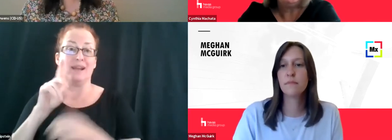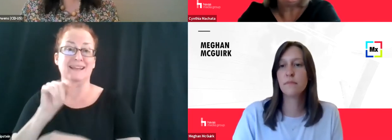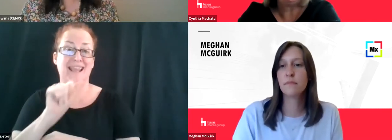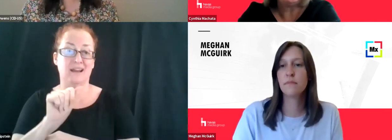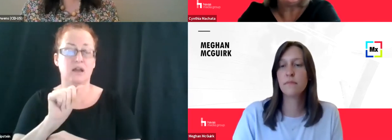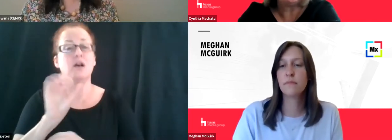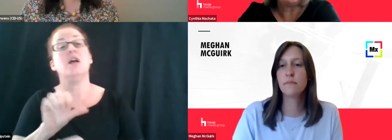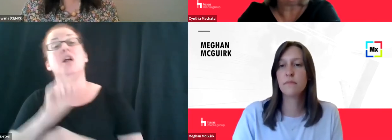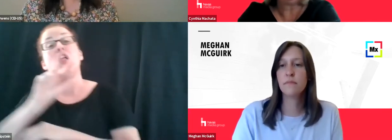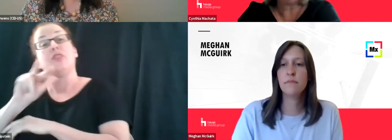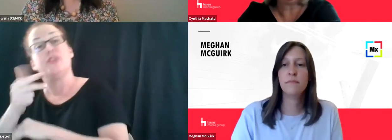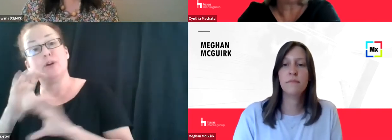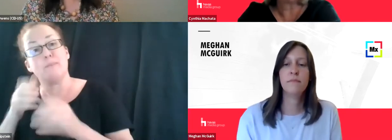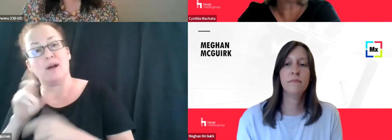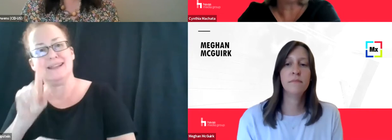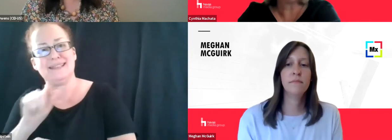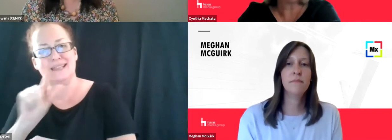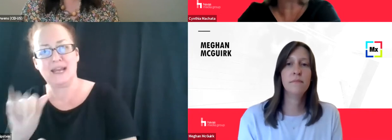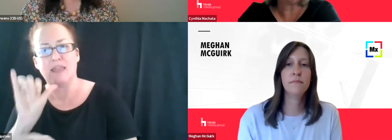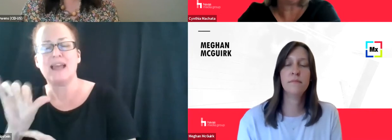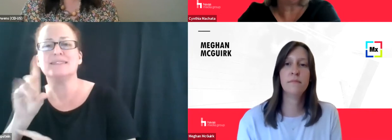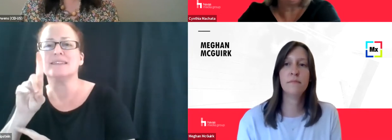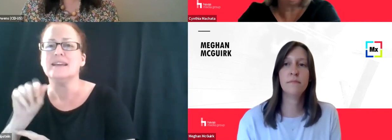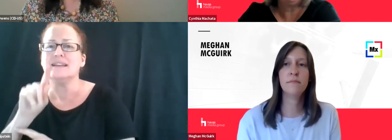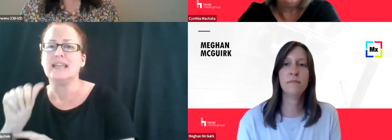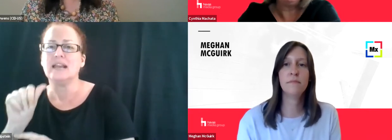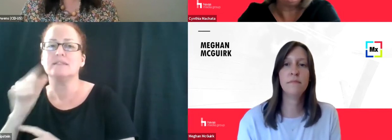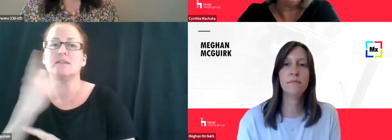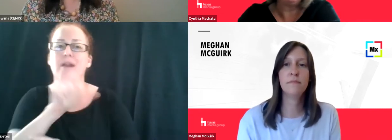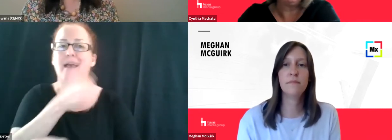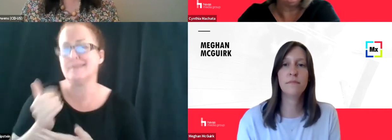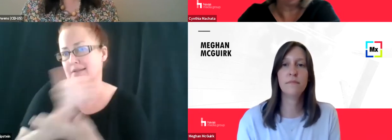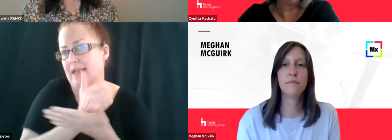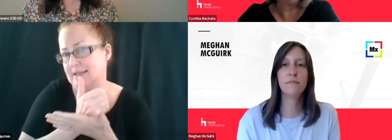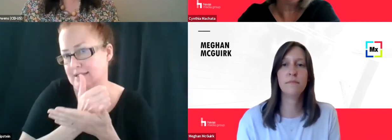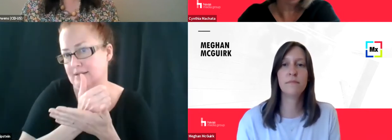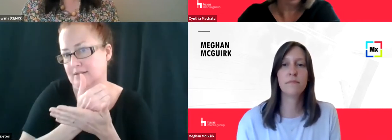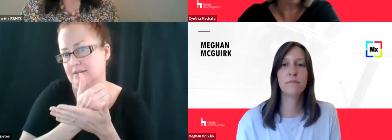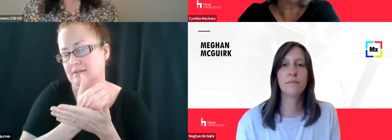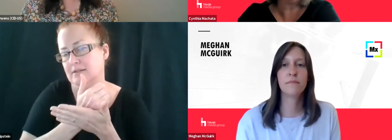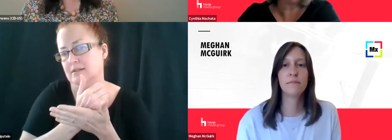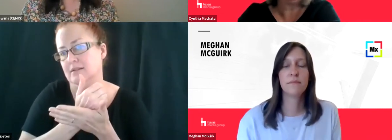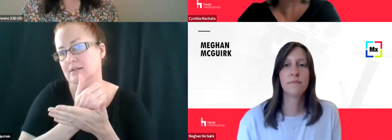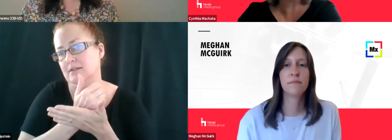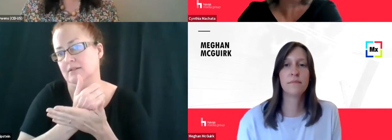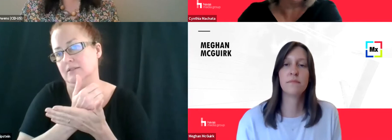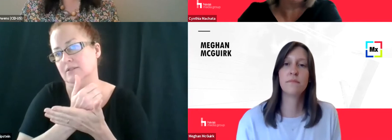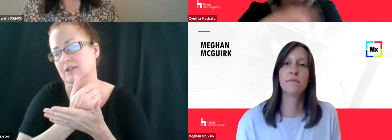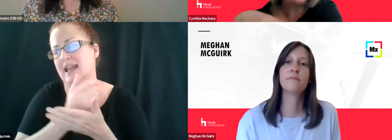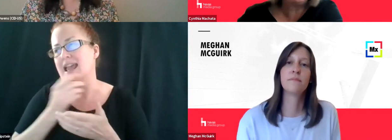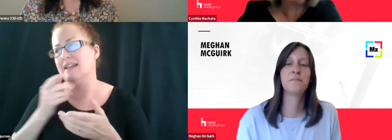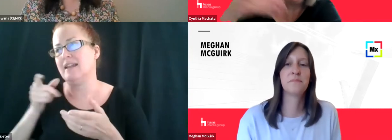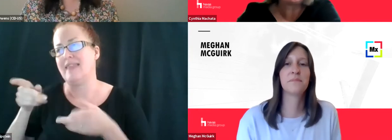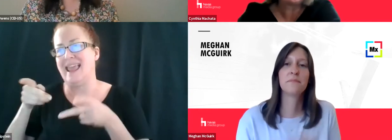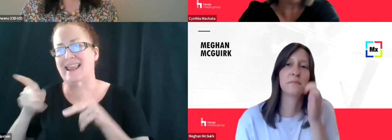is data that you, that somebody else has collected and they're, um, they're letting you use